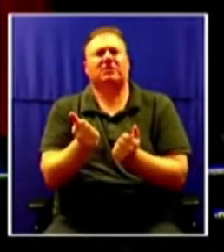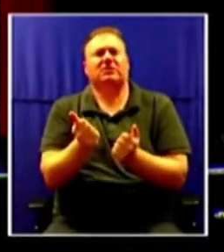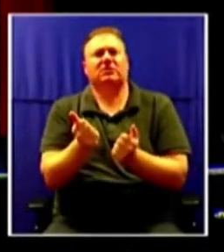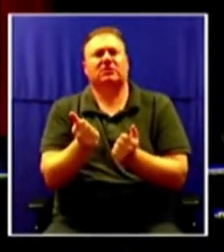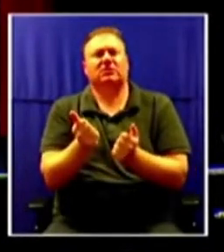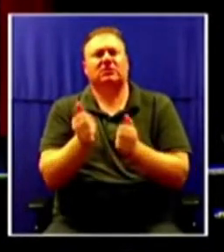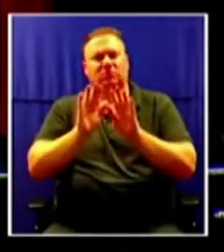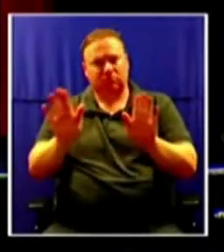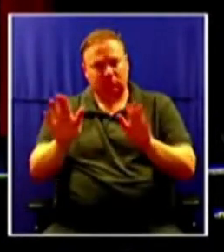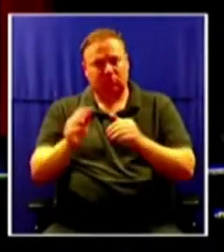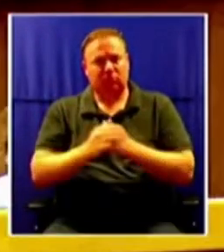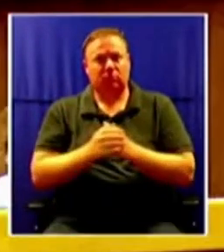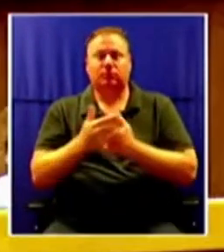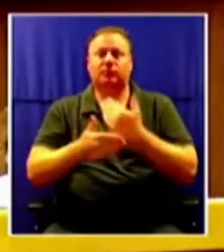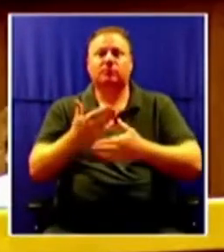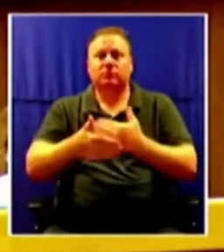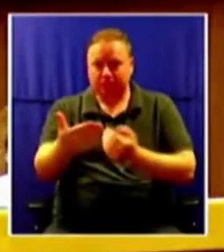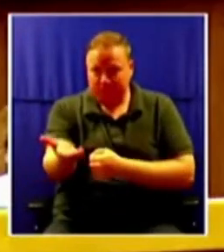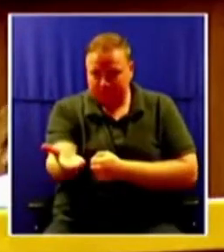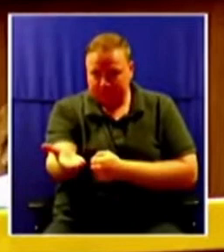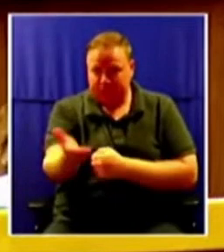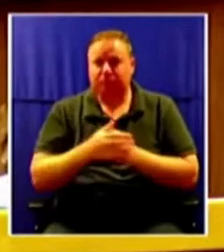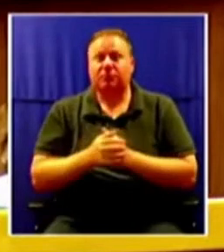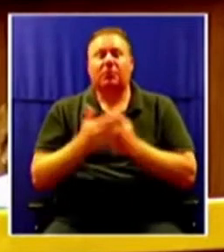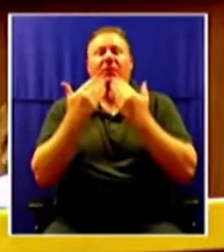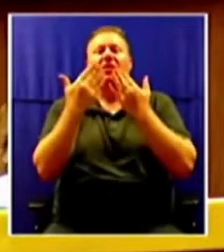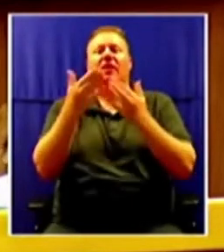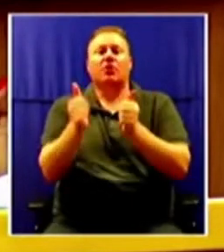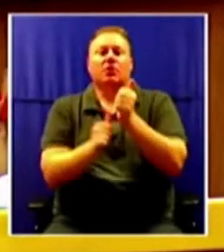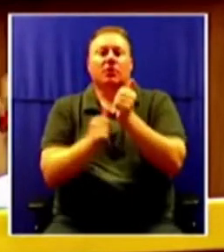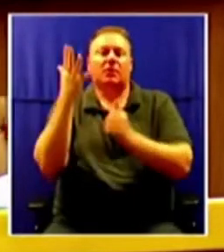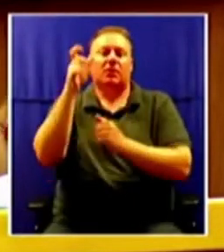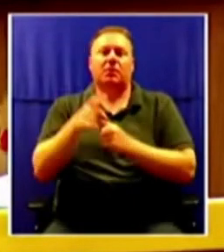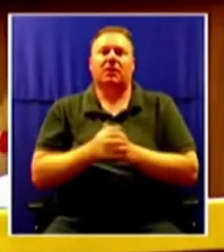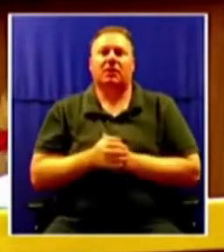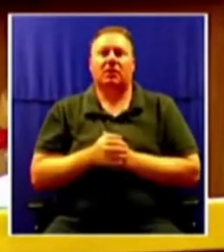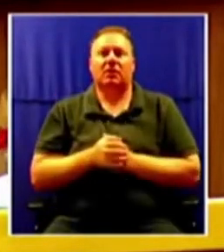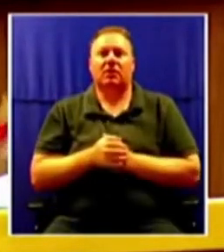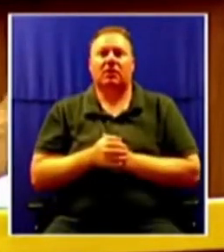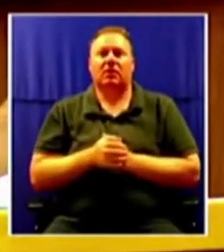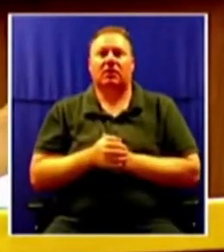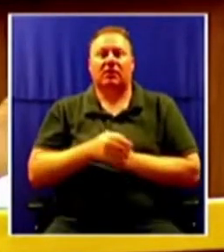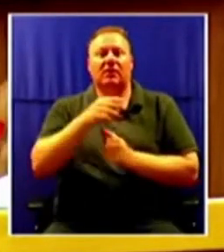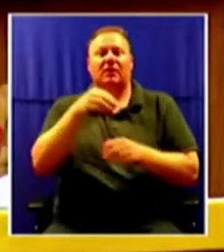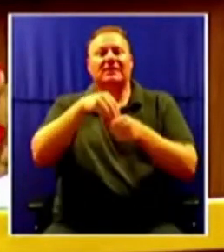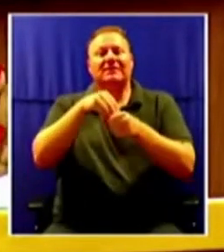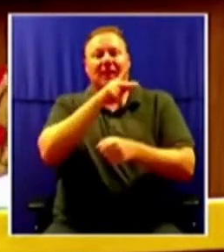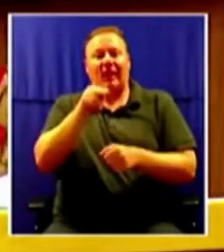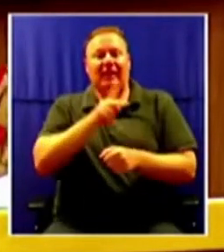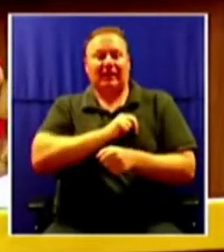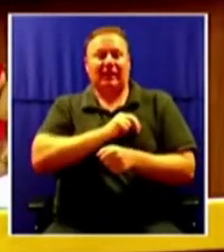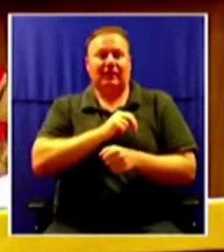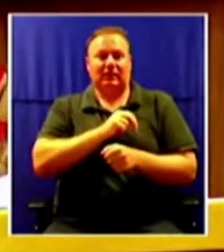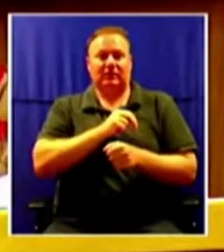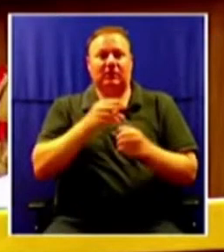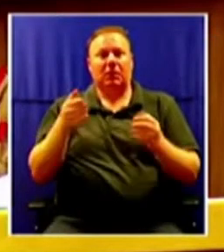Please, go ahead, Honourable Member. Thank you, Mr. Speaker. People of Umkanyagute in the KZN do not have access to